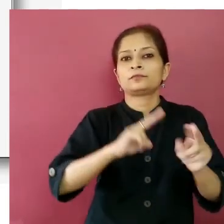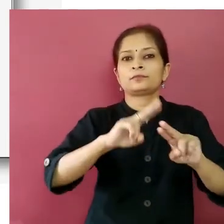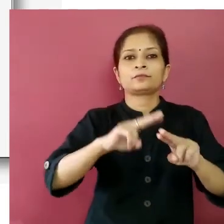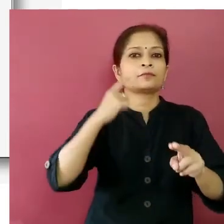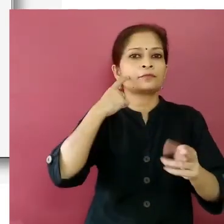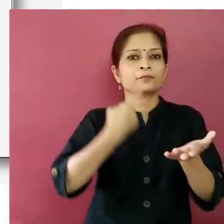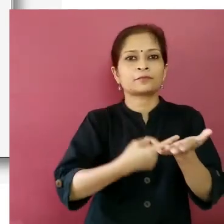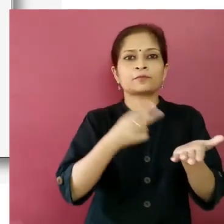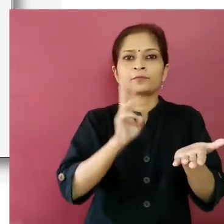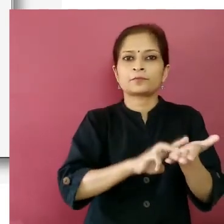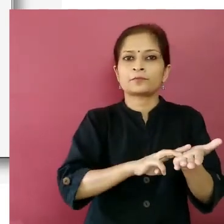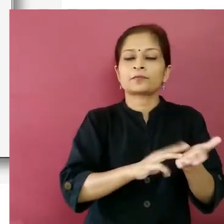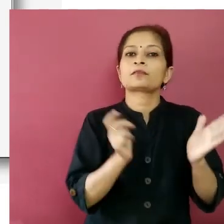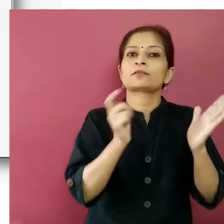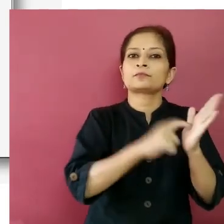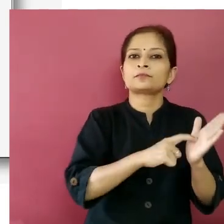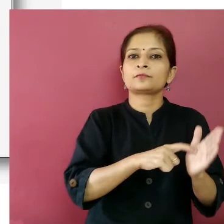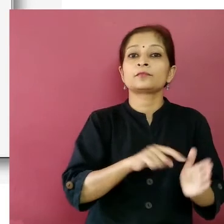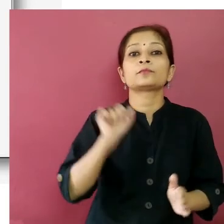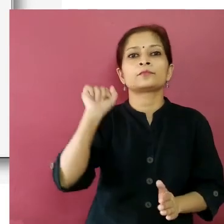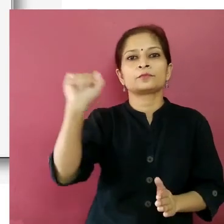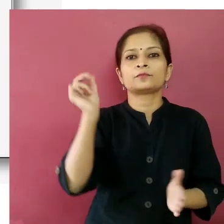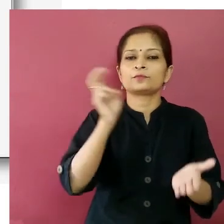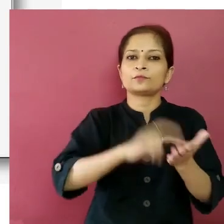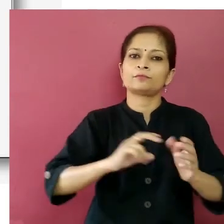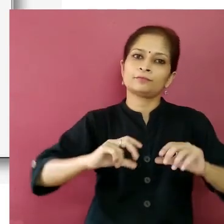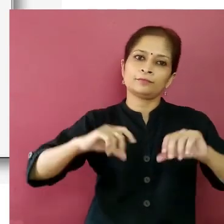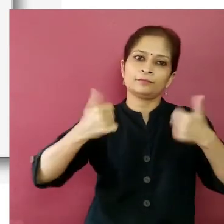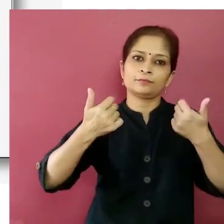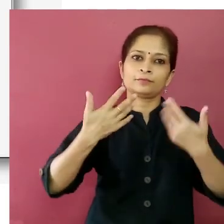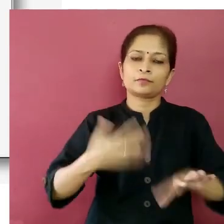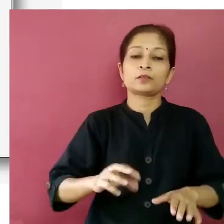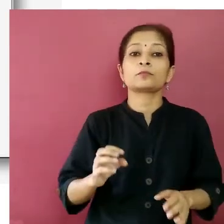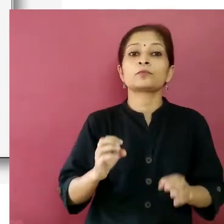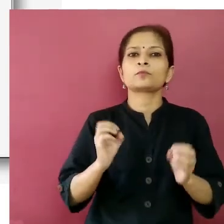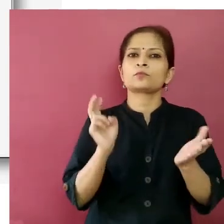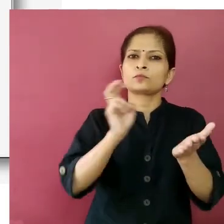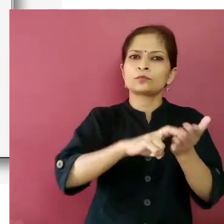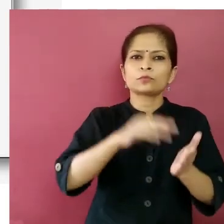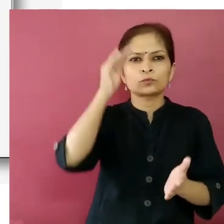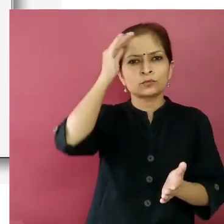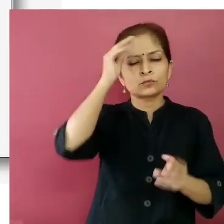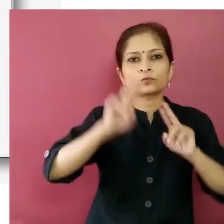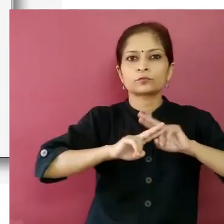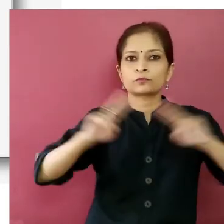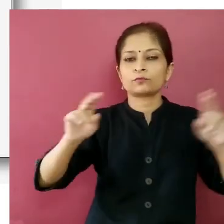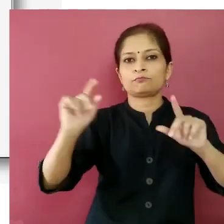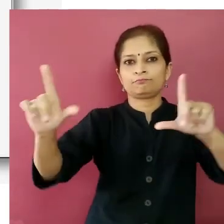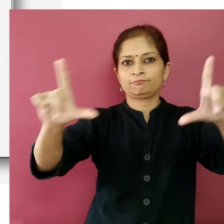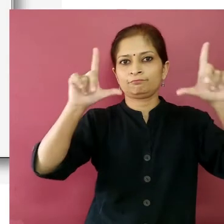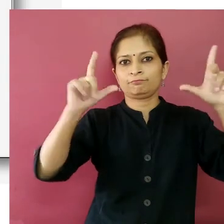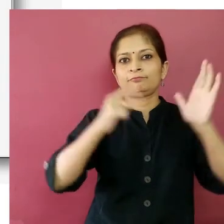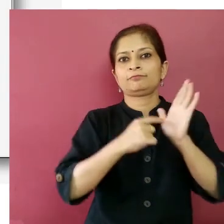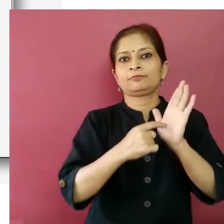booked you will be able to see the booking information on the confirmation screen if you wish to download the appointment slip